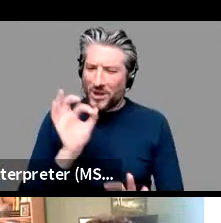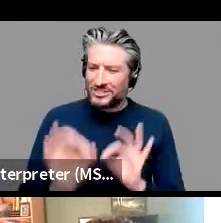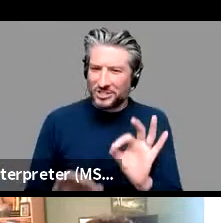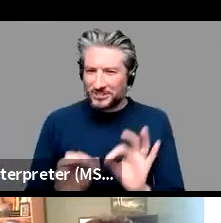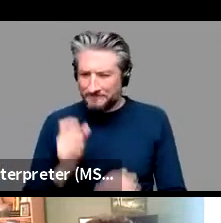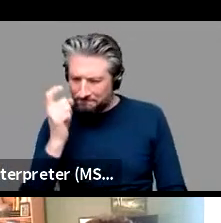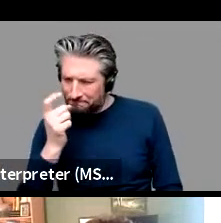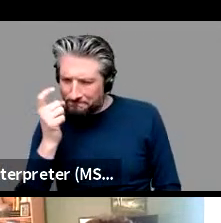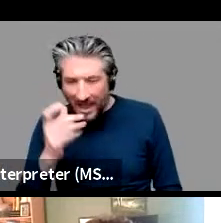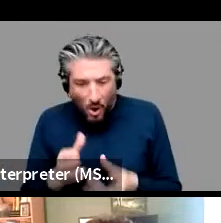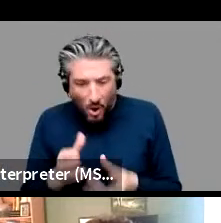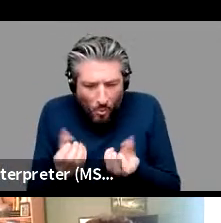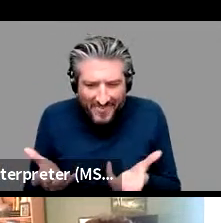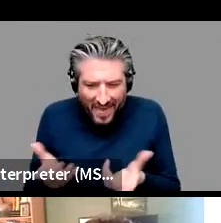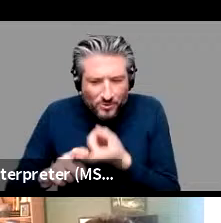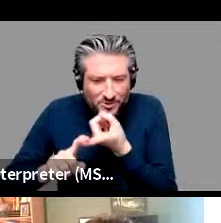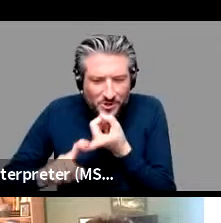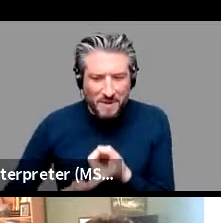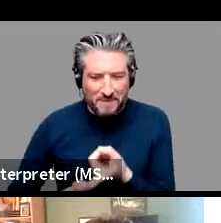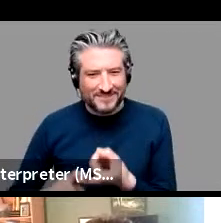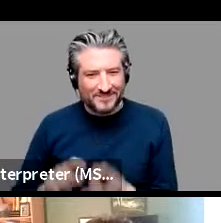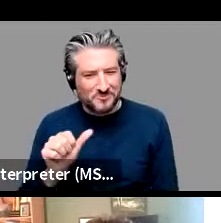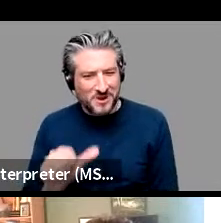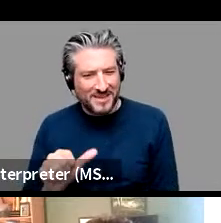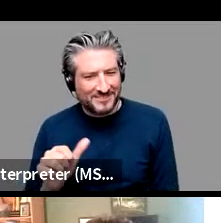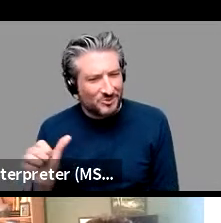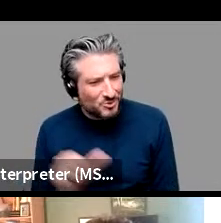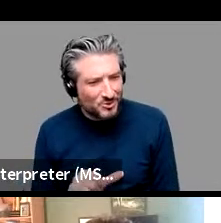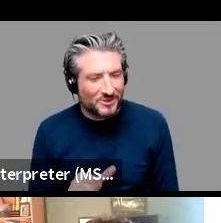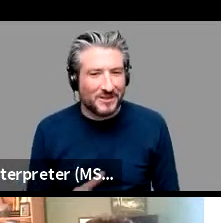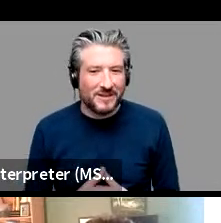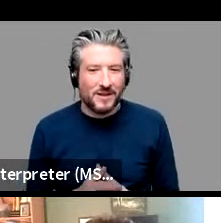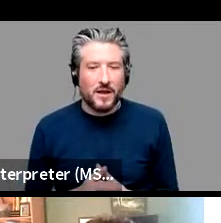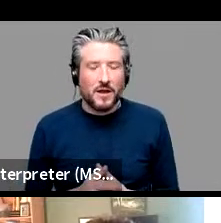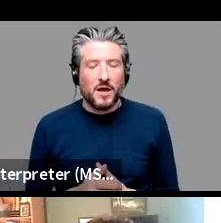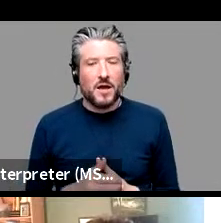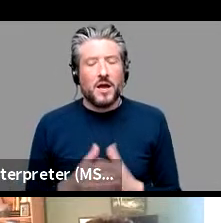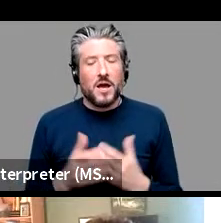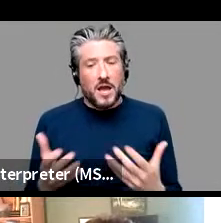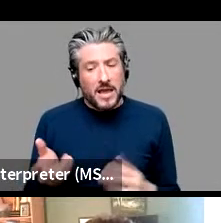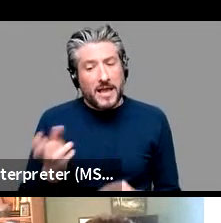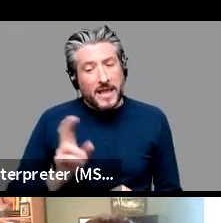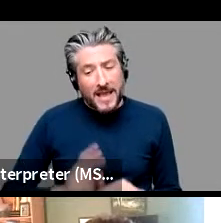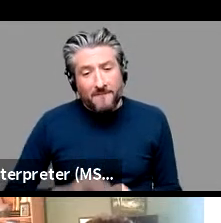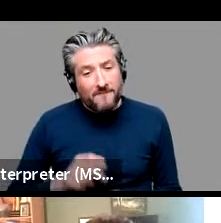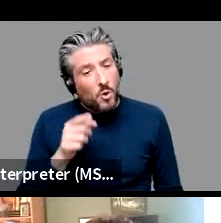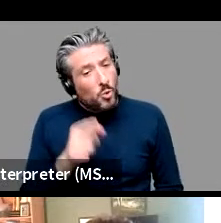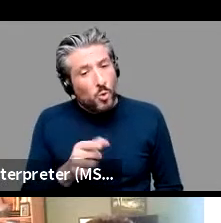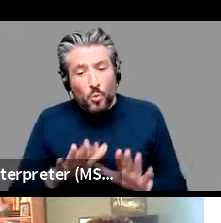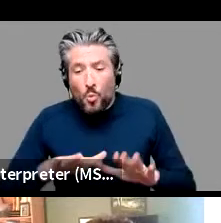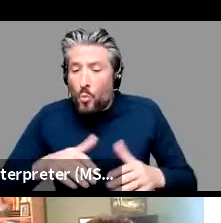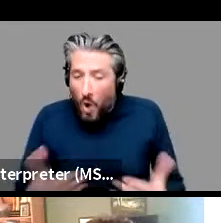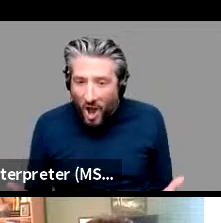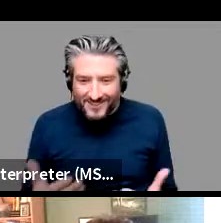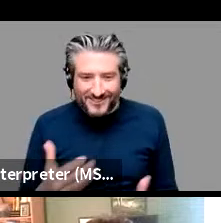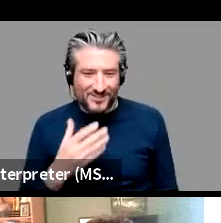you know what would be different uh if you weren't a usage-based uh linguist that wasn't clear to me i mean for for